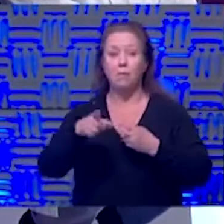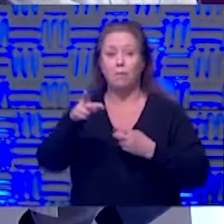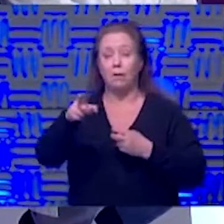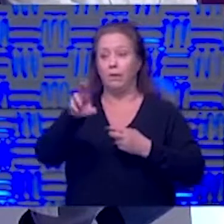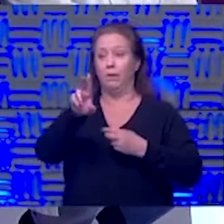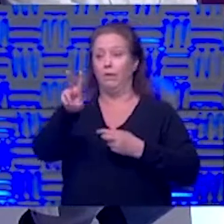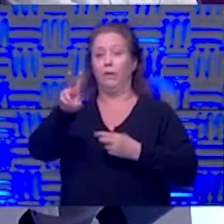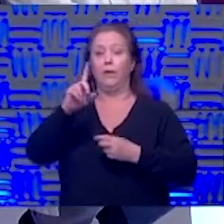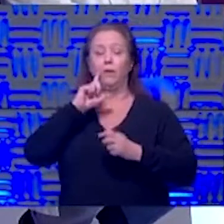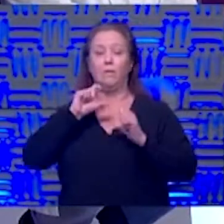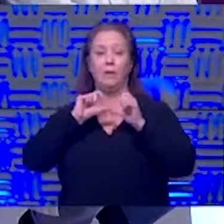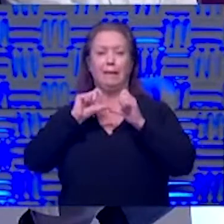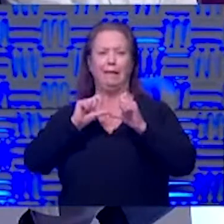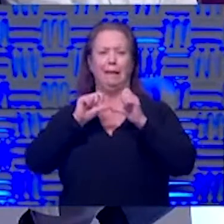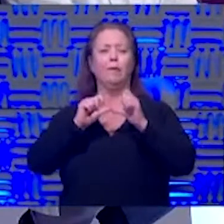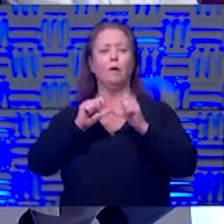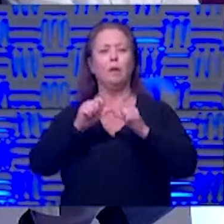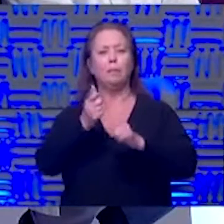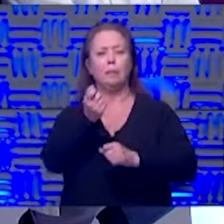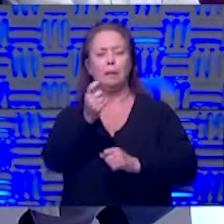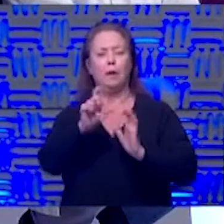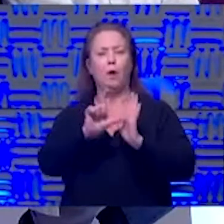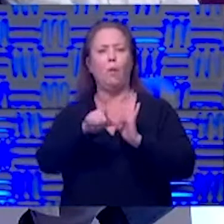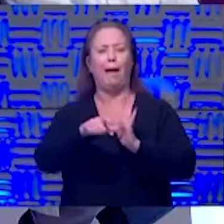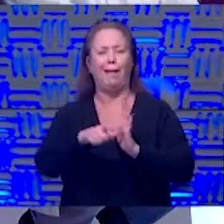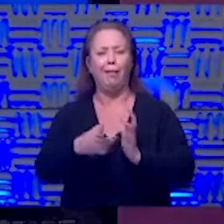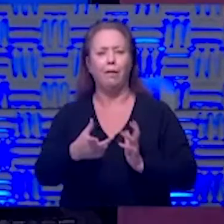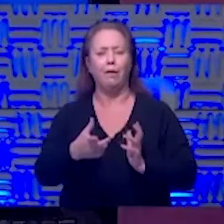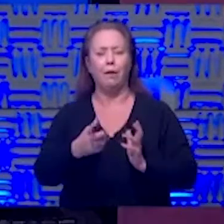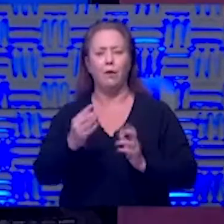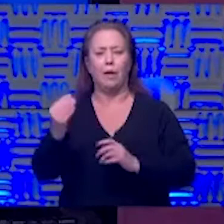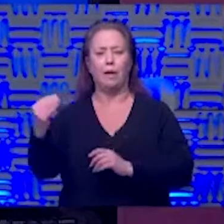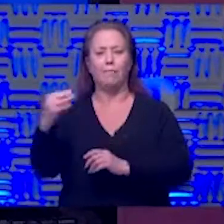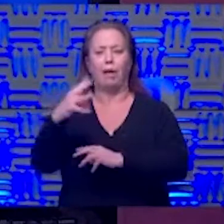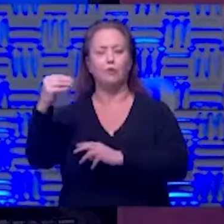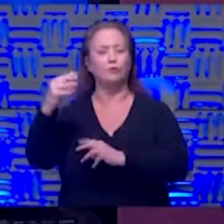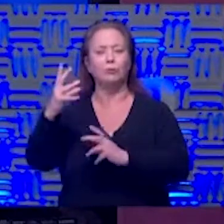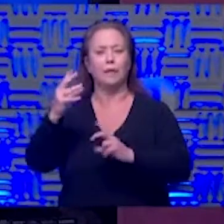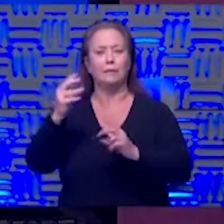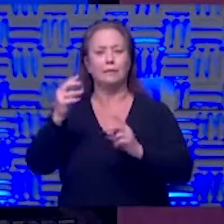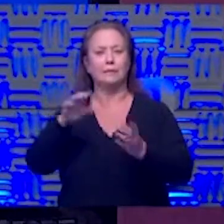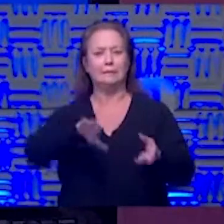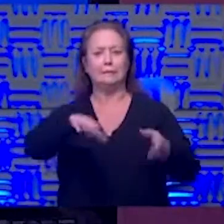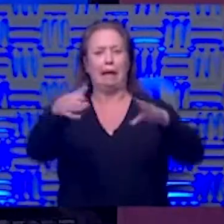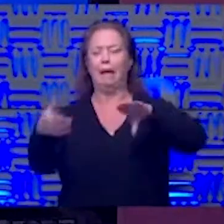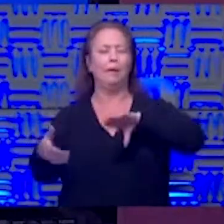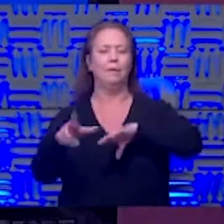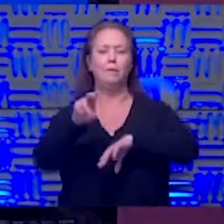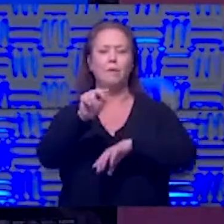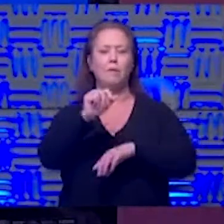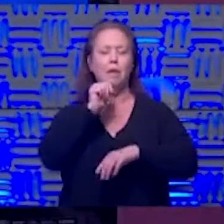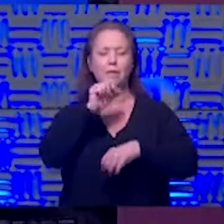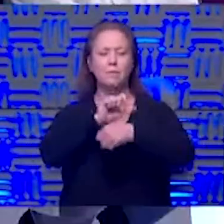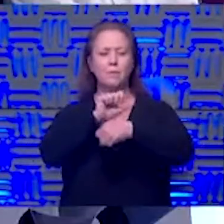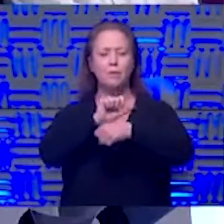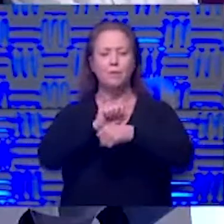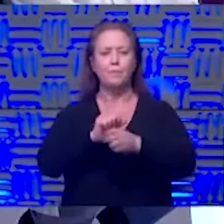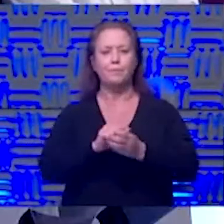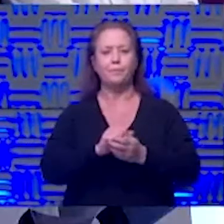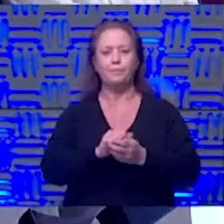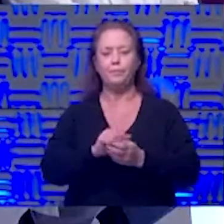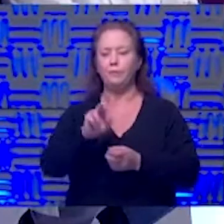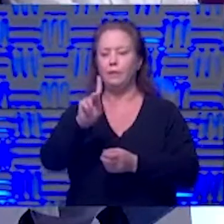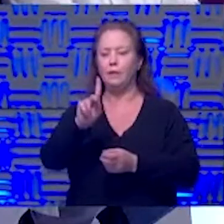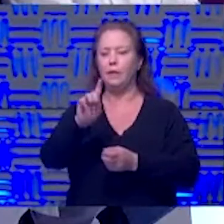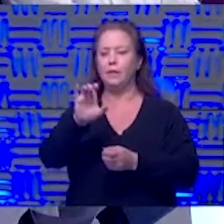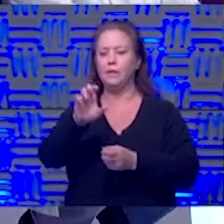because technically you have to do it for for a while in order to kill it it's not like i get a flash of uv light and everything's dead that doesn't work no so yeah okay cur